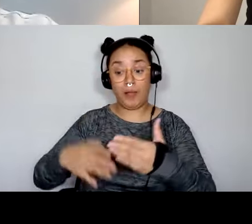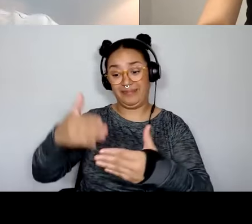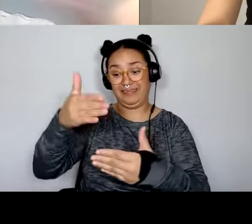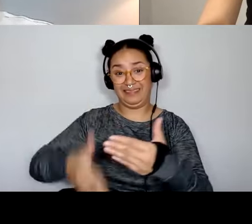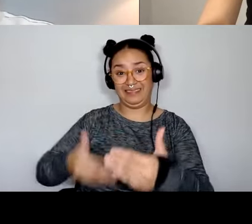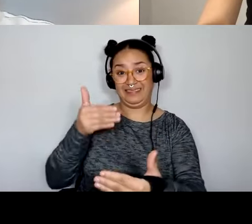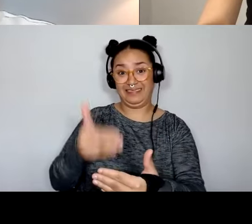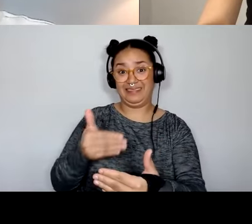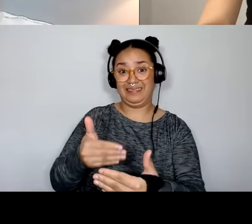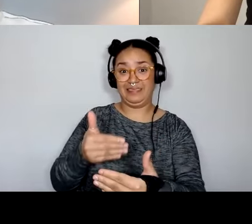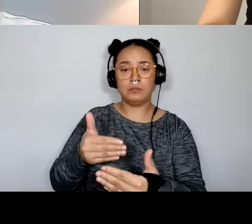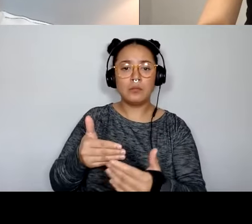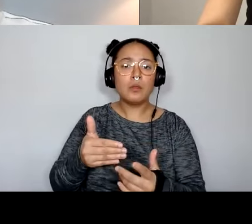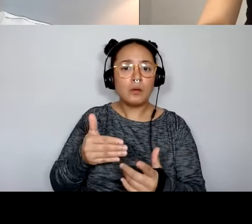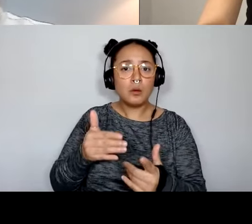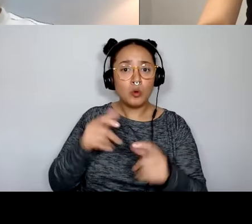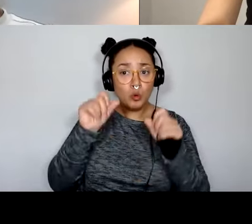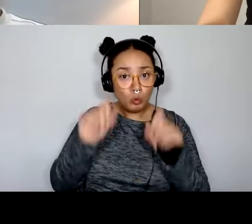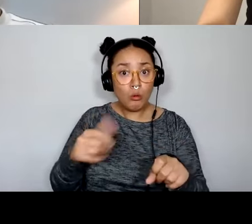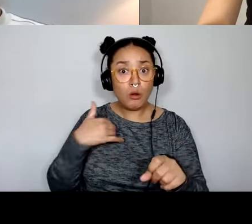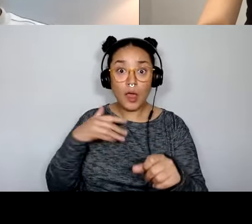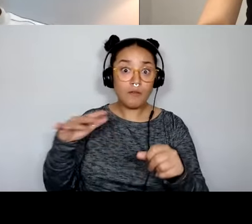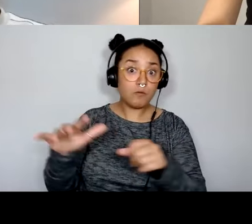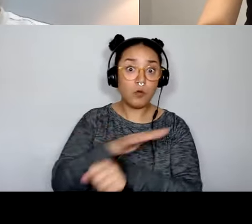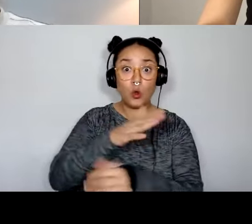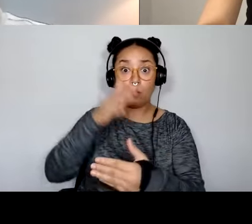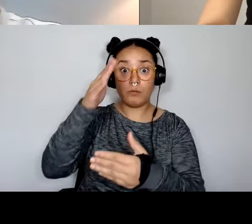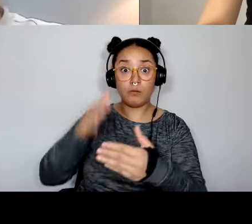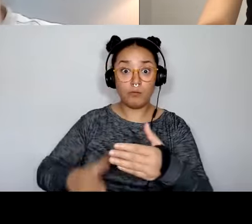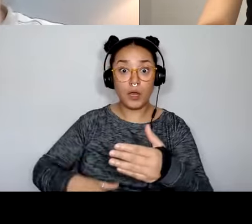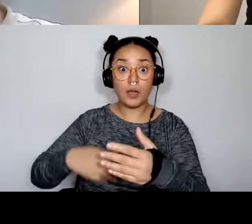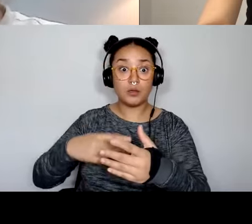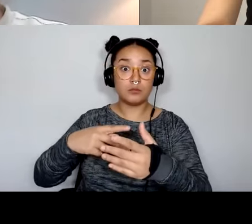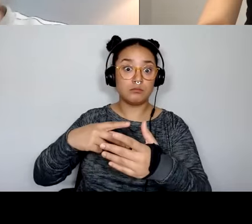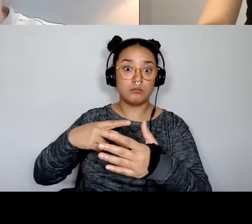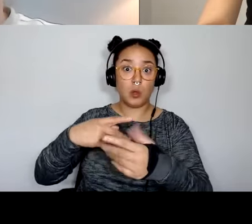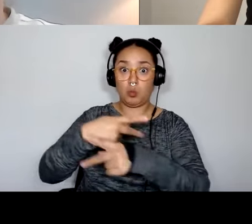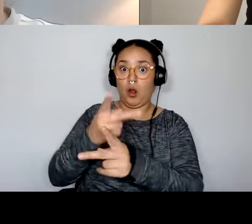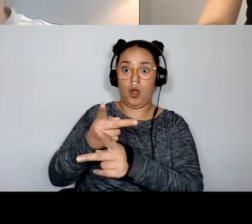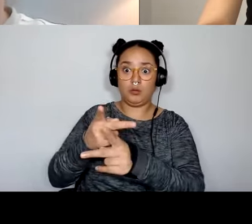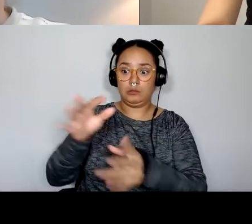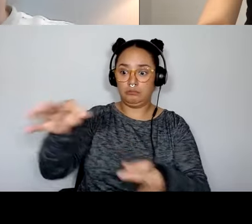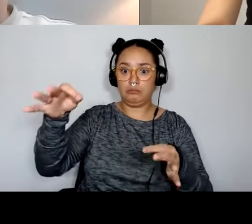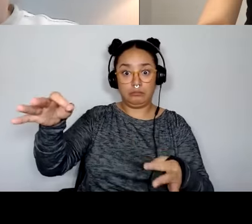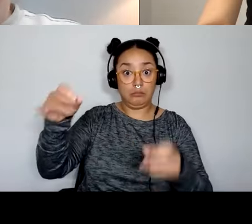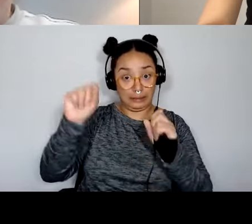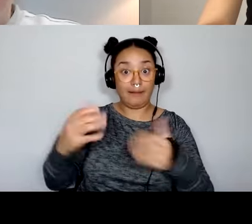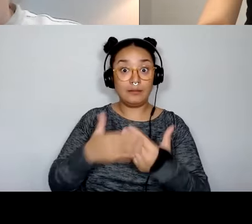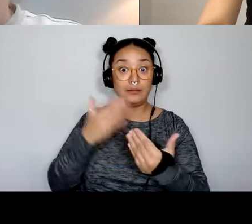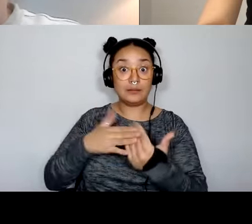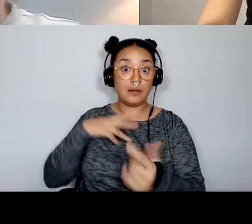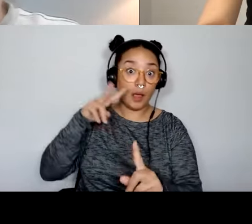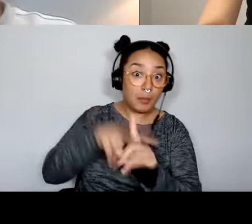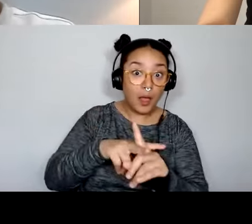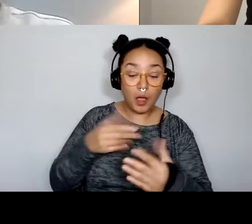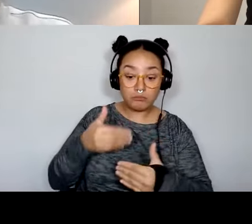have a fully realized finished product. If it's something that is easily implementable, um, you know, the